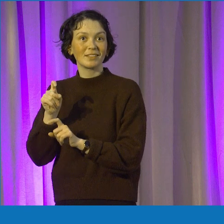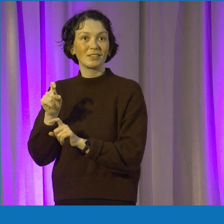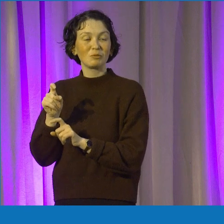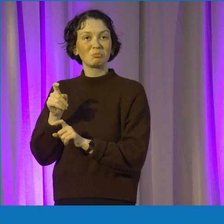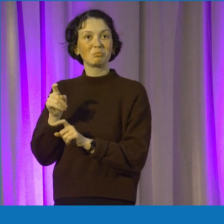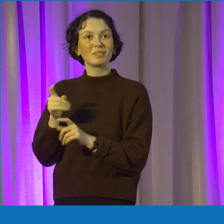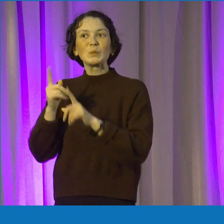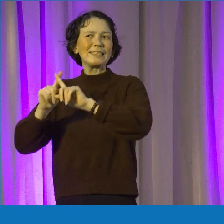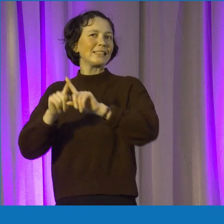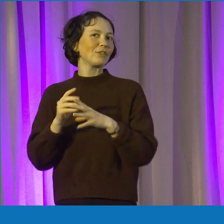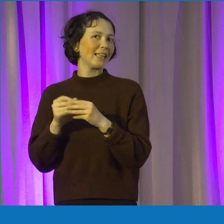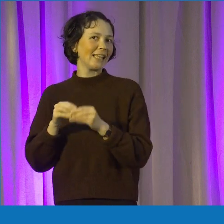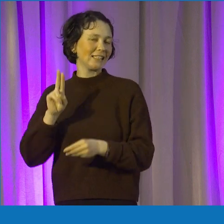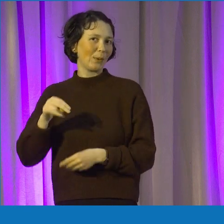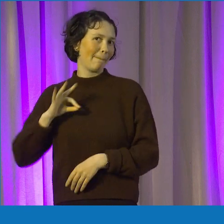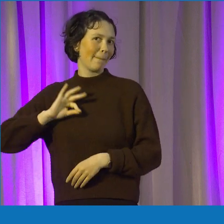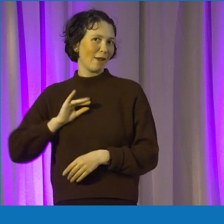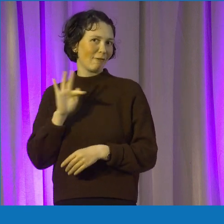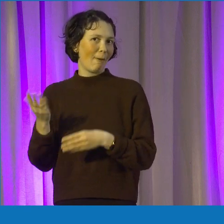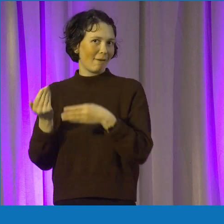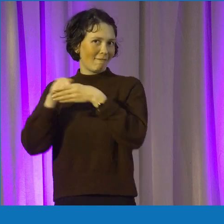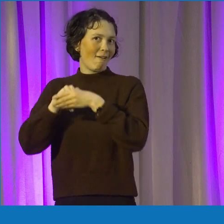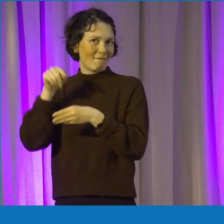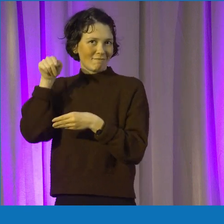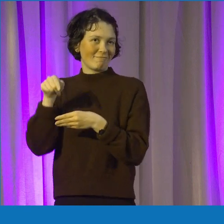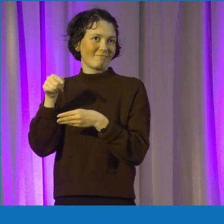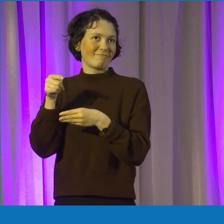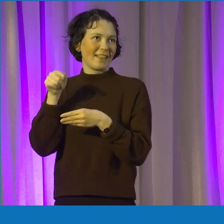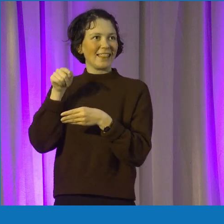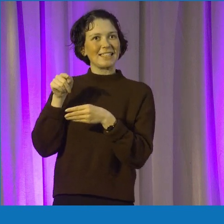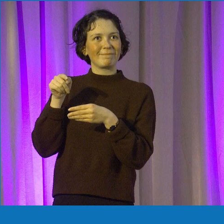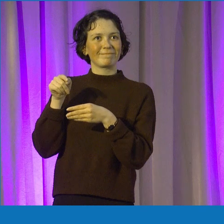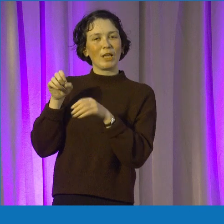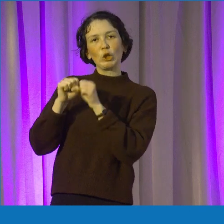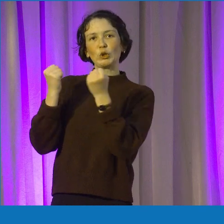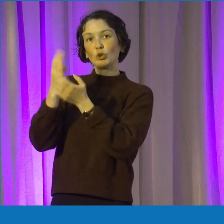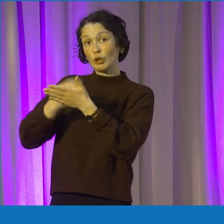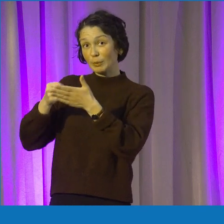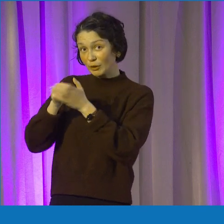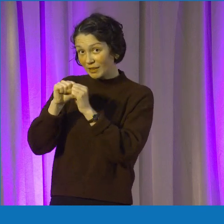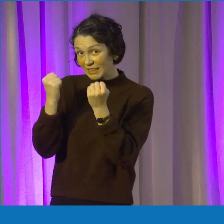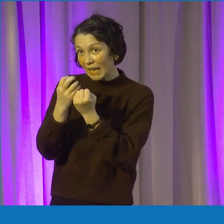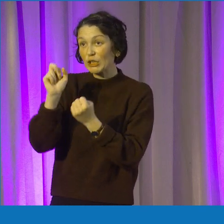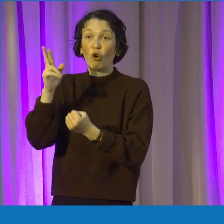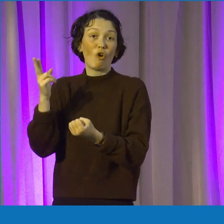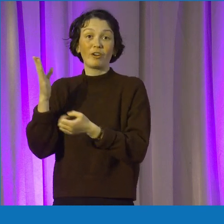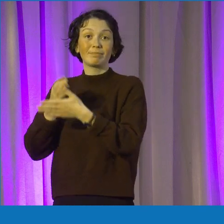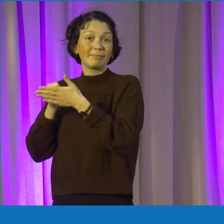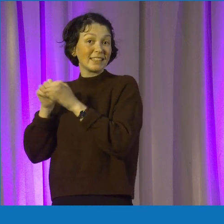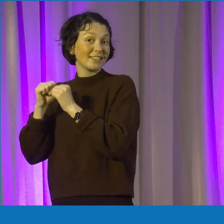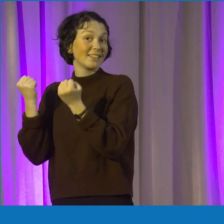benefit and what you gain from being involved in a kind of social entrepreneurship society or even an entrepreneurship society.